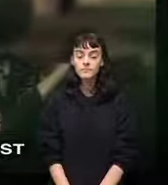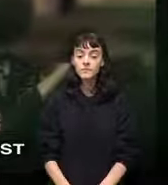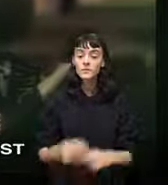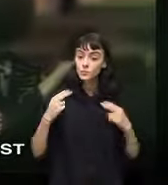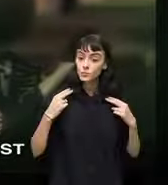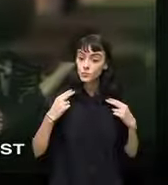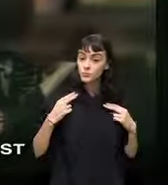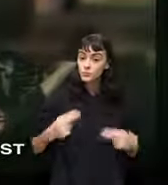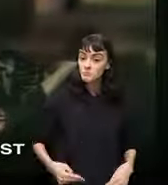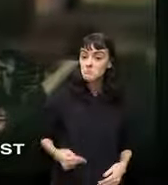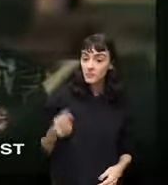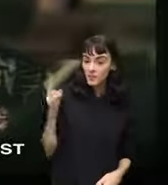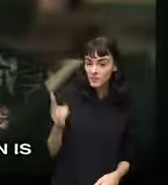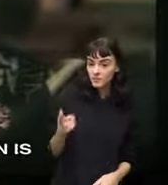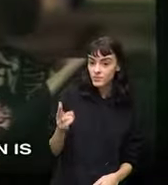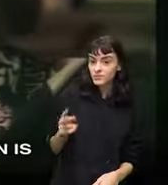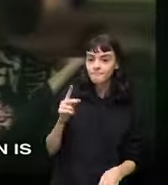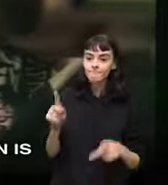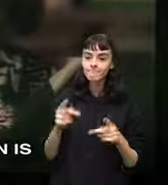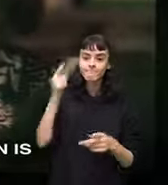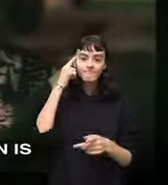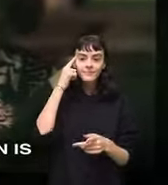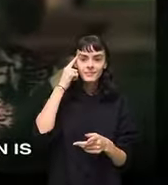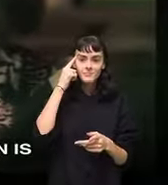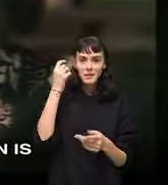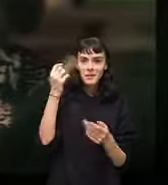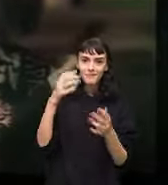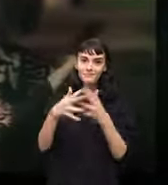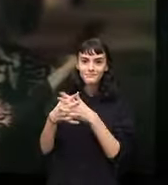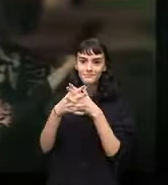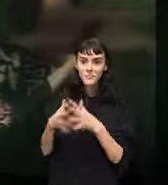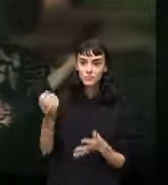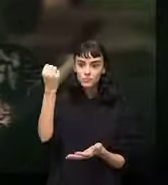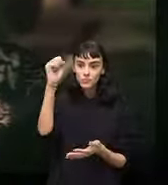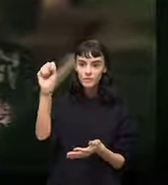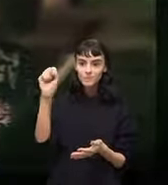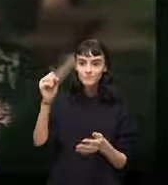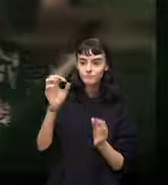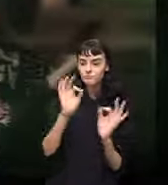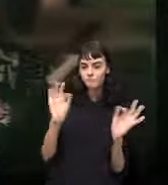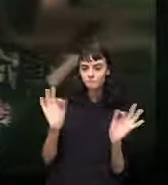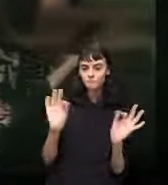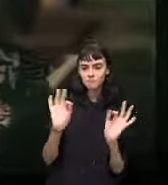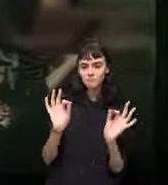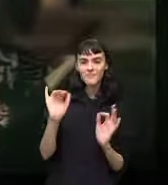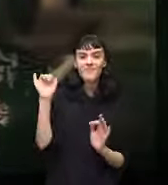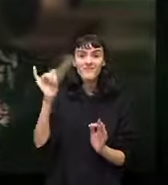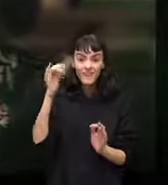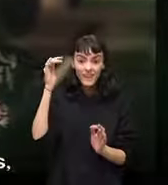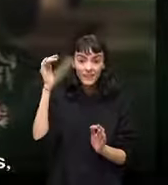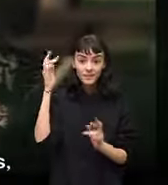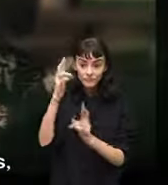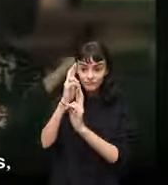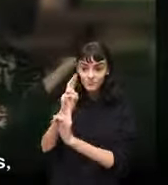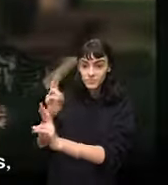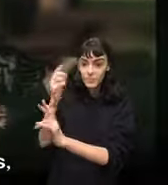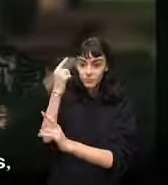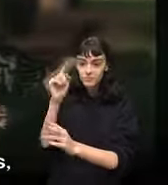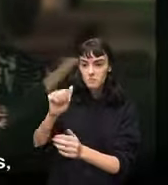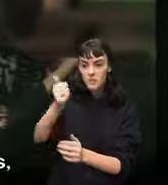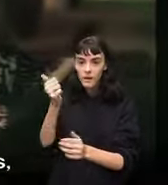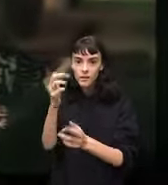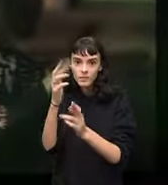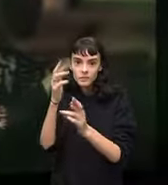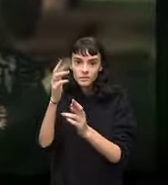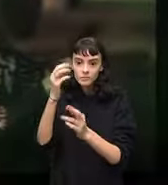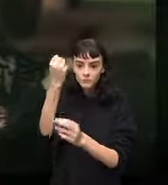it's one of the greatest ironies of human history that the American Revolution is sometimes considered no revolution at all that honor goes